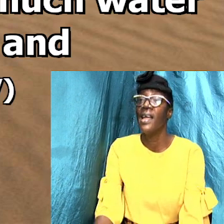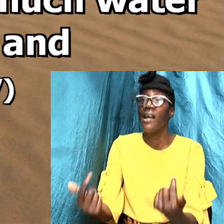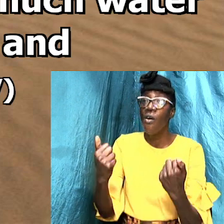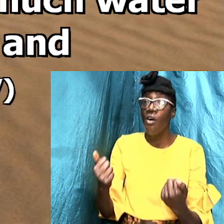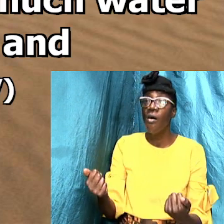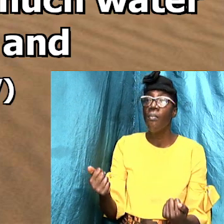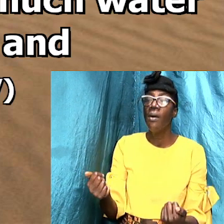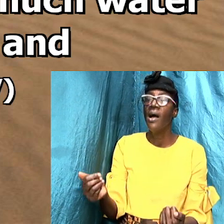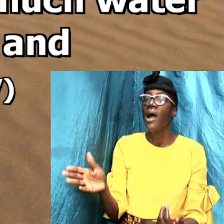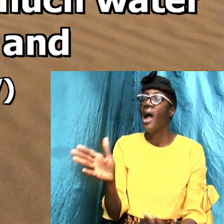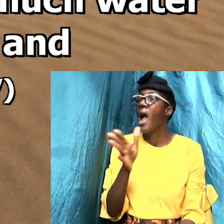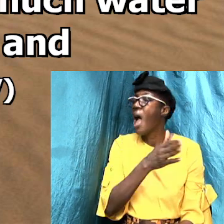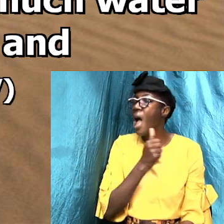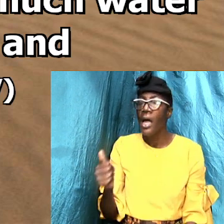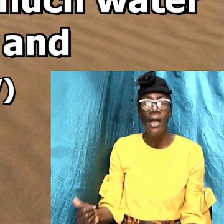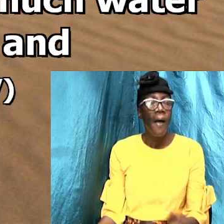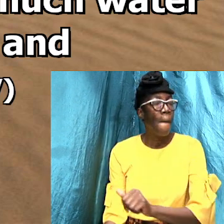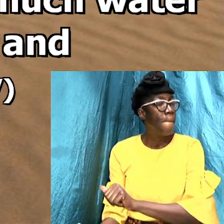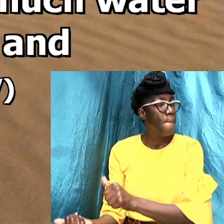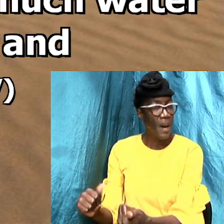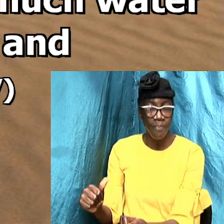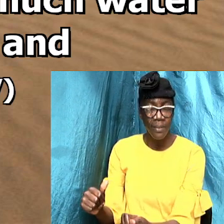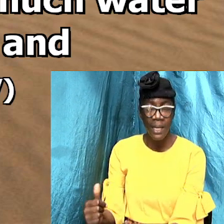and were baptized